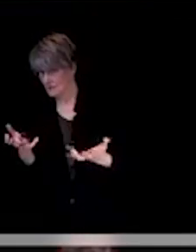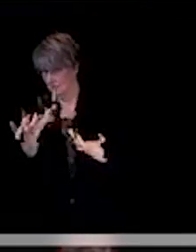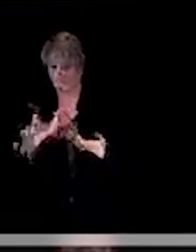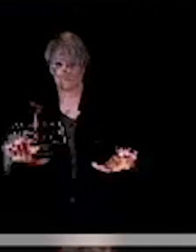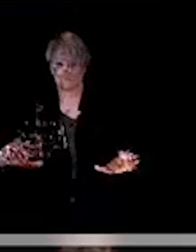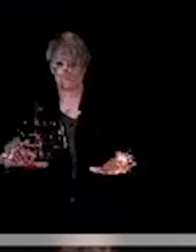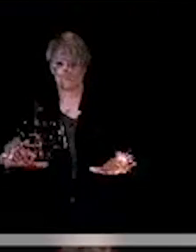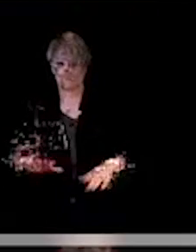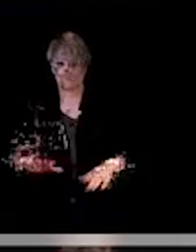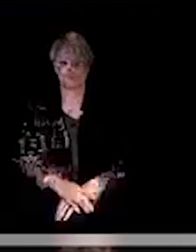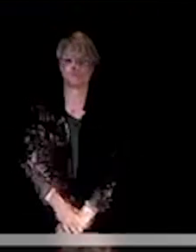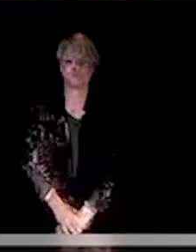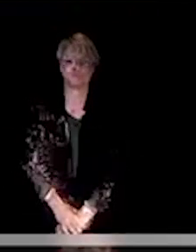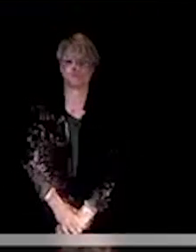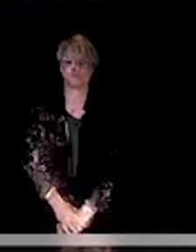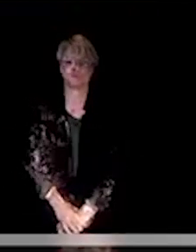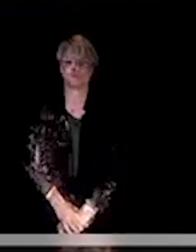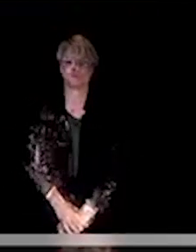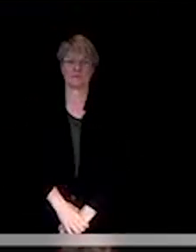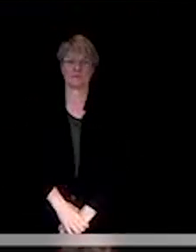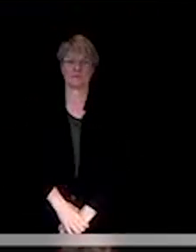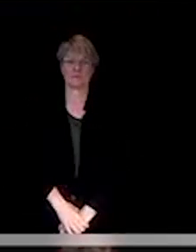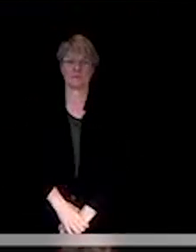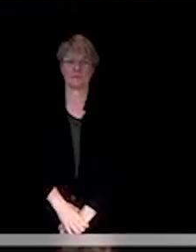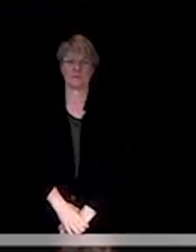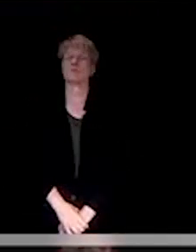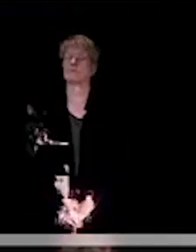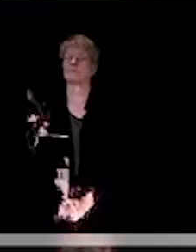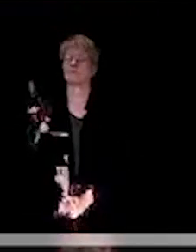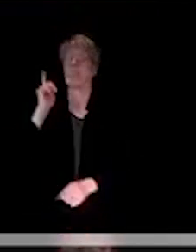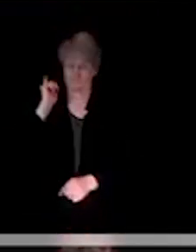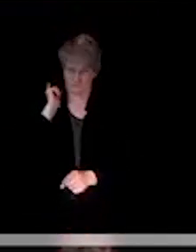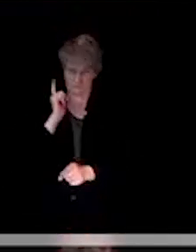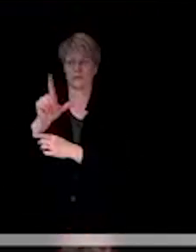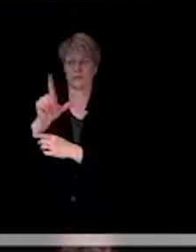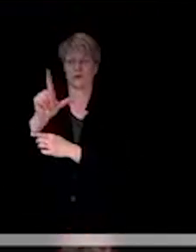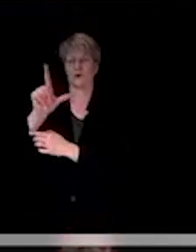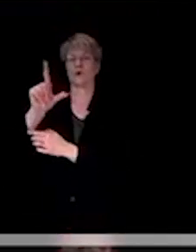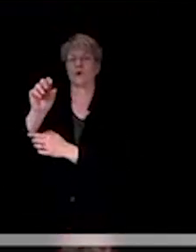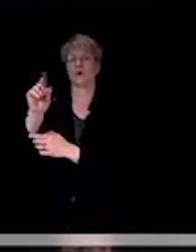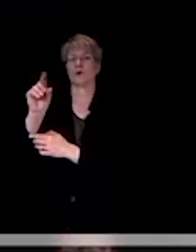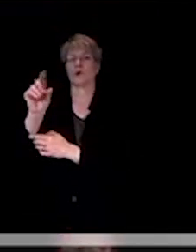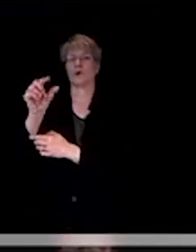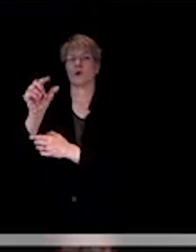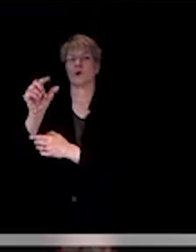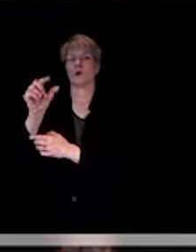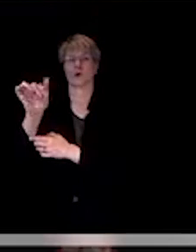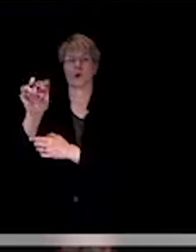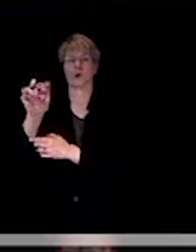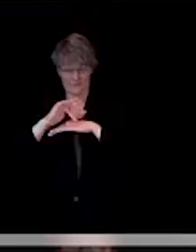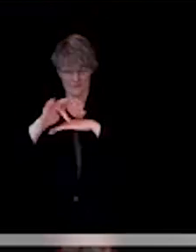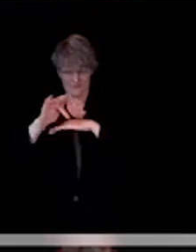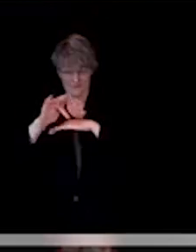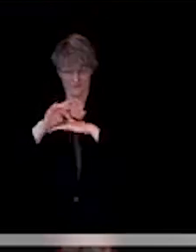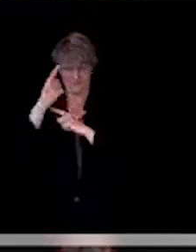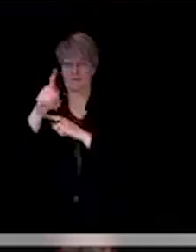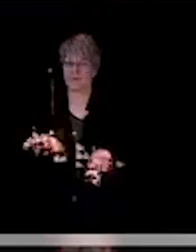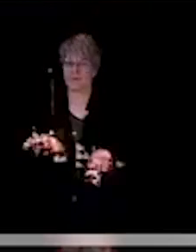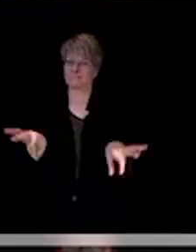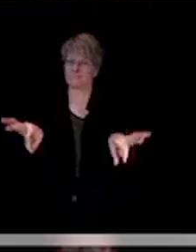So, you are absolutely correct. So, lodging has been available for essential types of activities